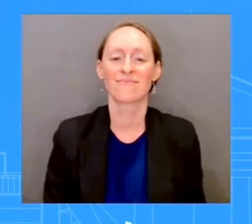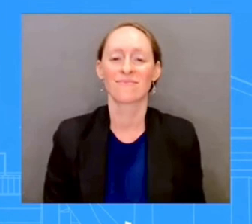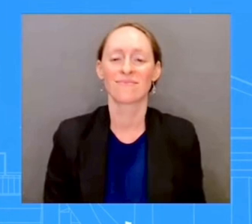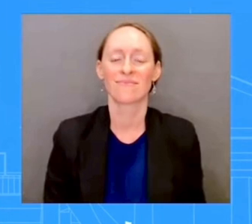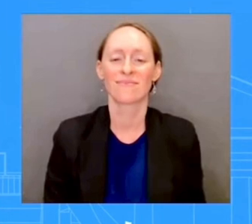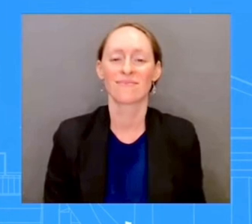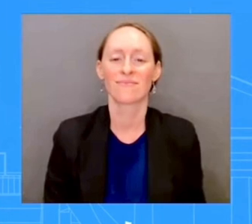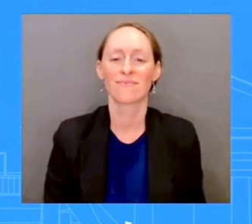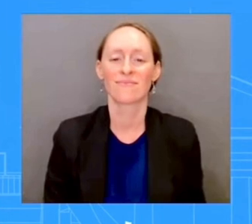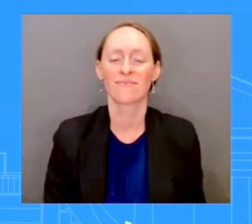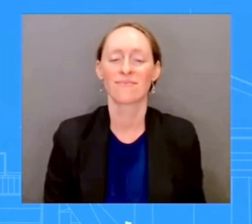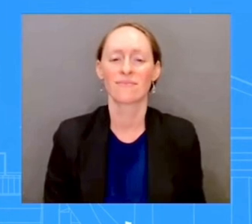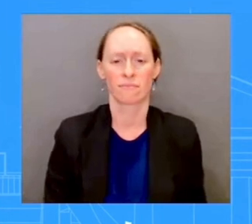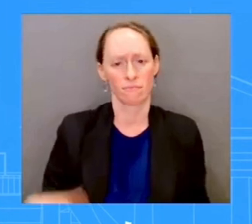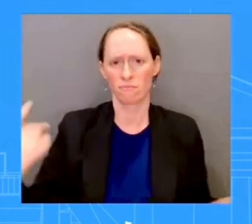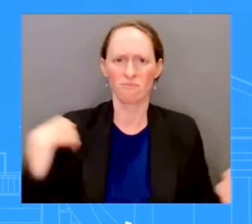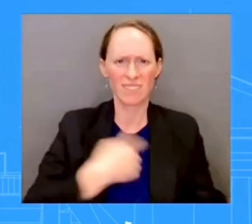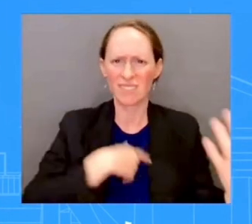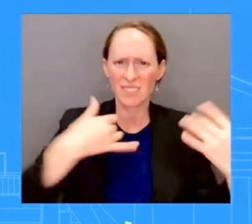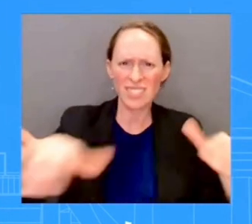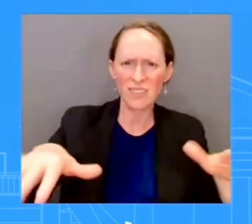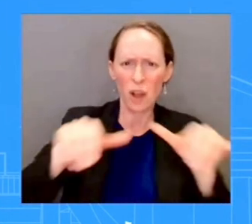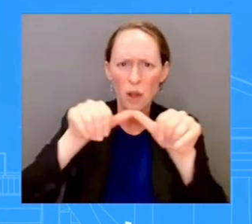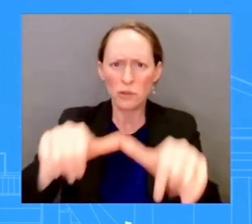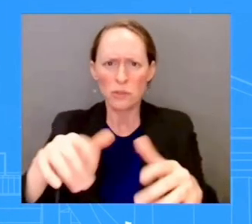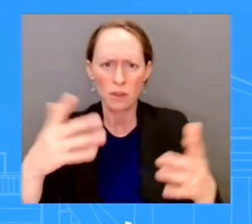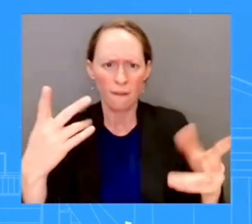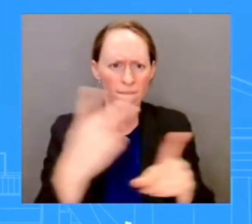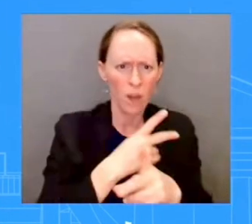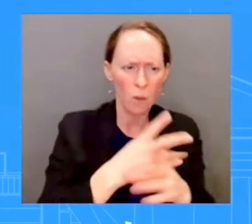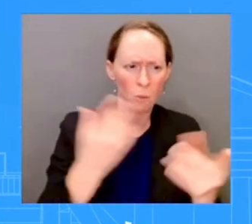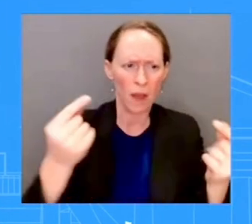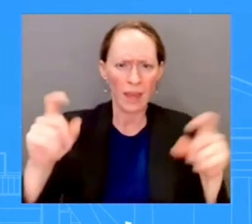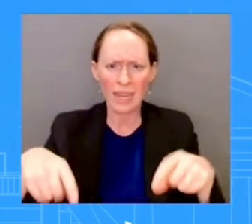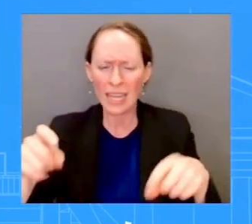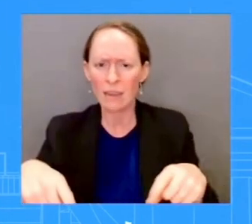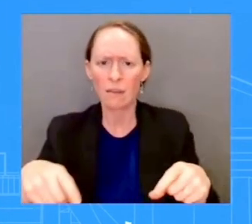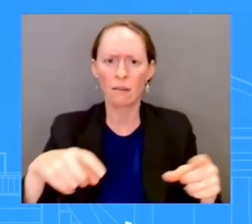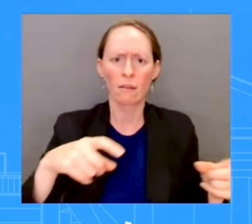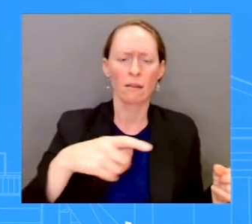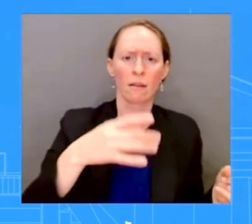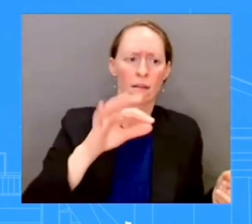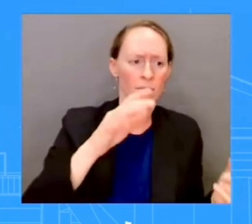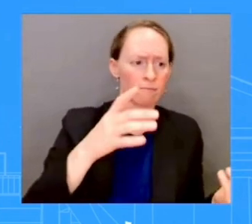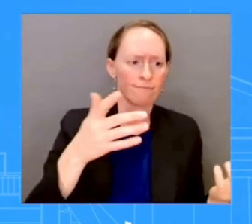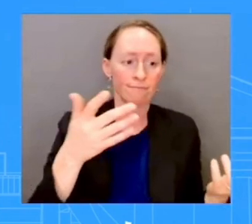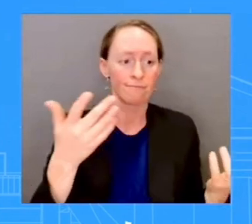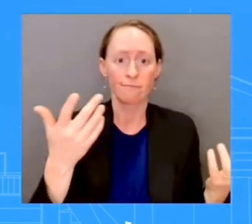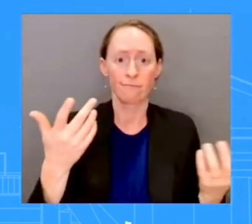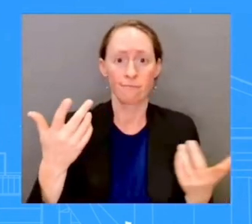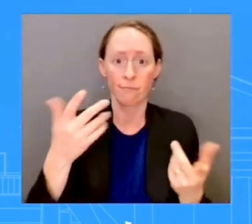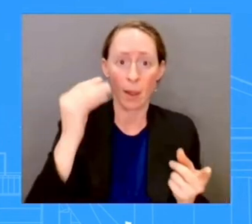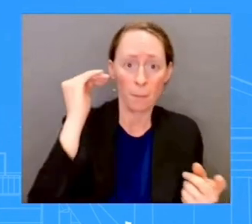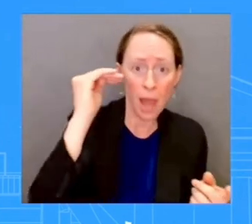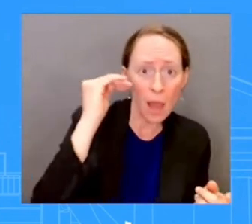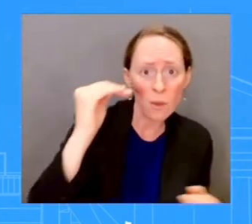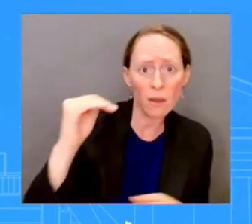as well as to the remnants of Idalia now that it has moved off the coast of North Carolina.